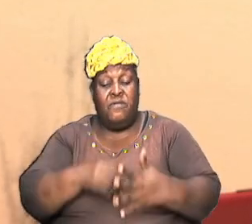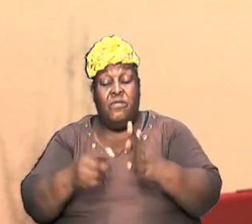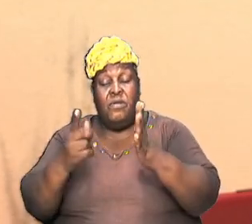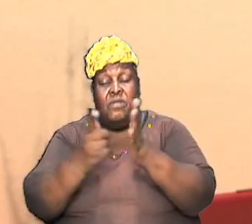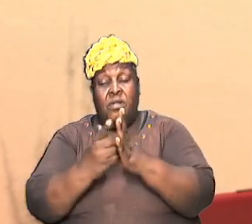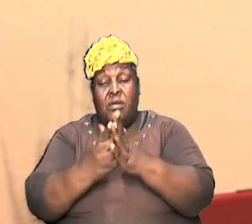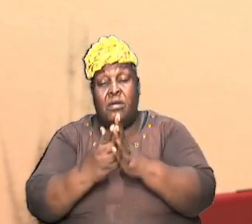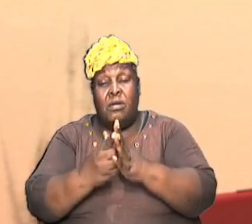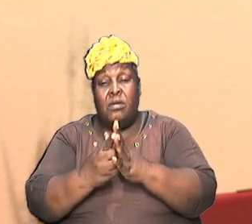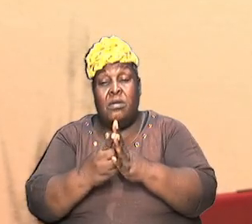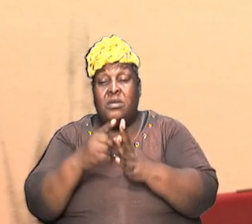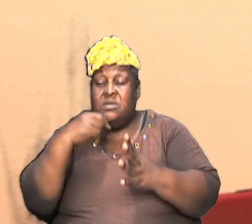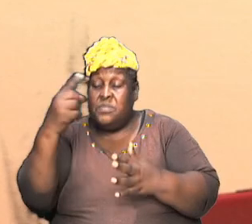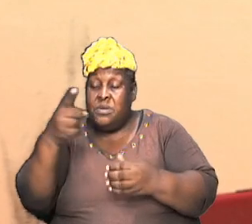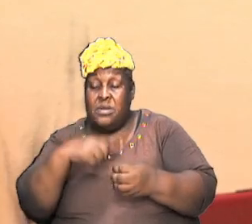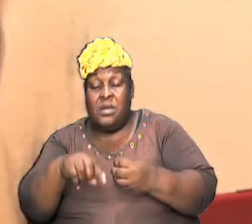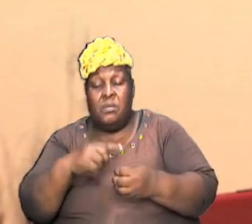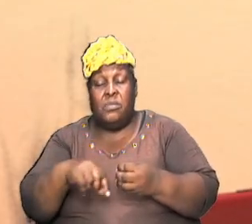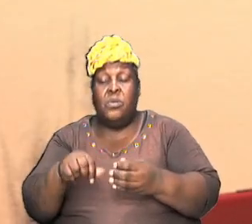tithing